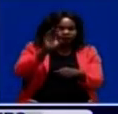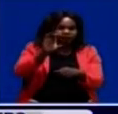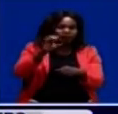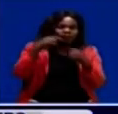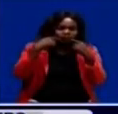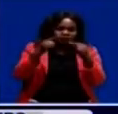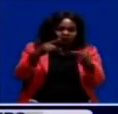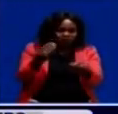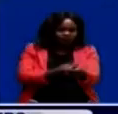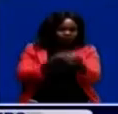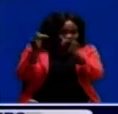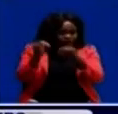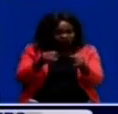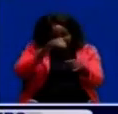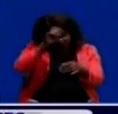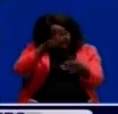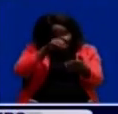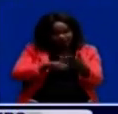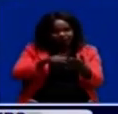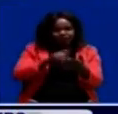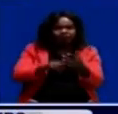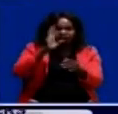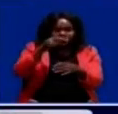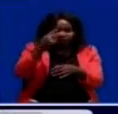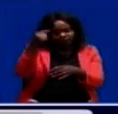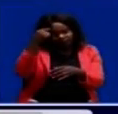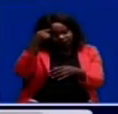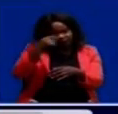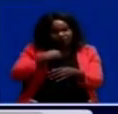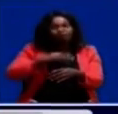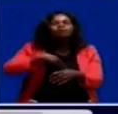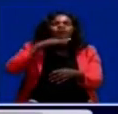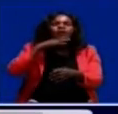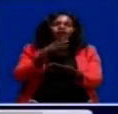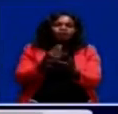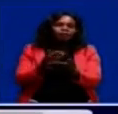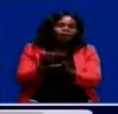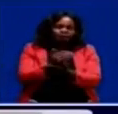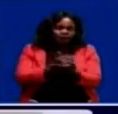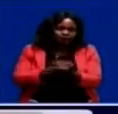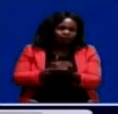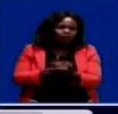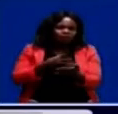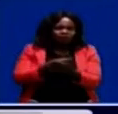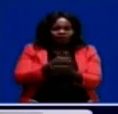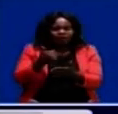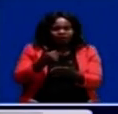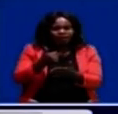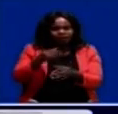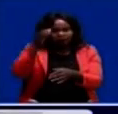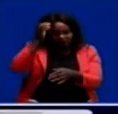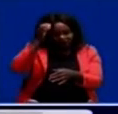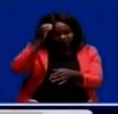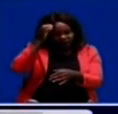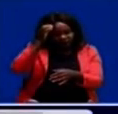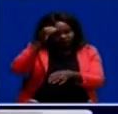that the newly introduced mining tax regime will see government get enough revenue to fund other capital projects for the growth